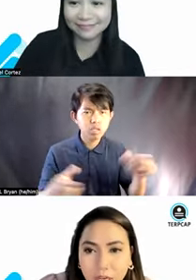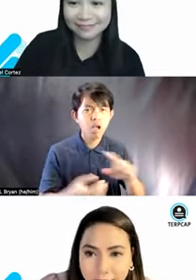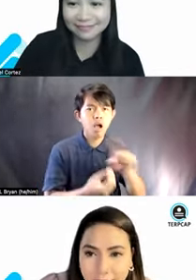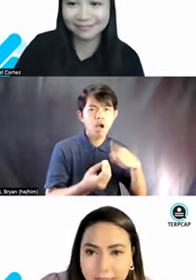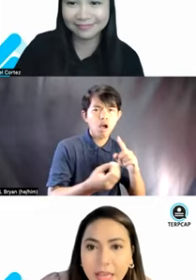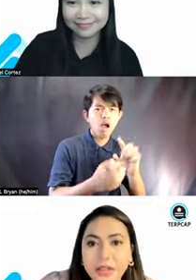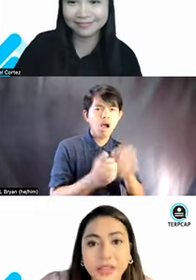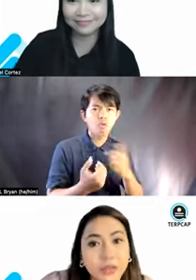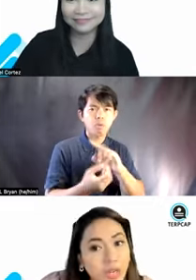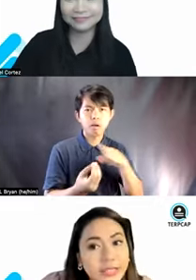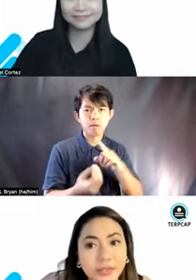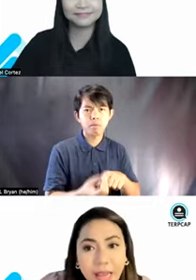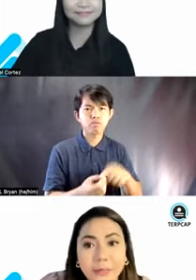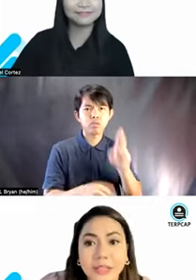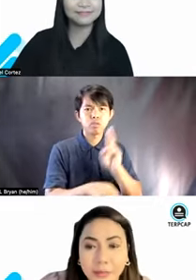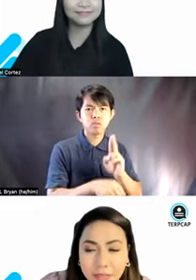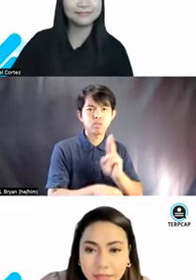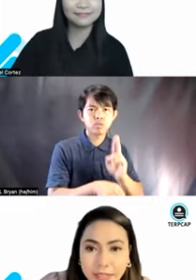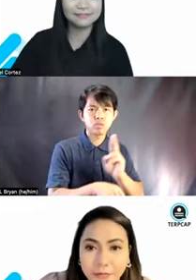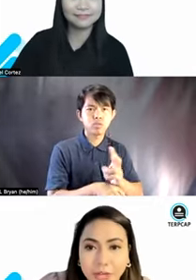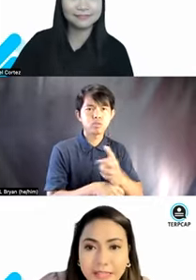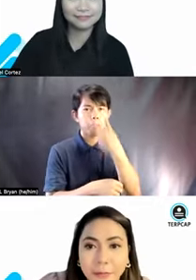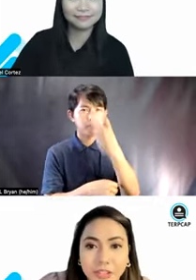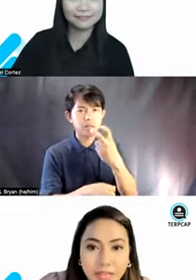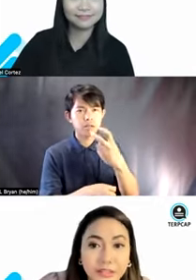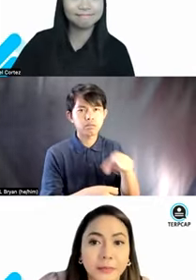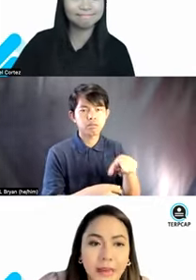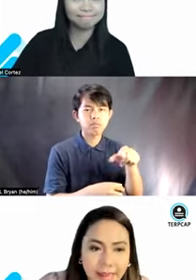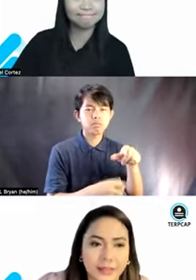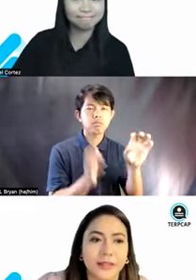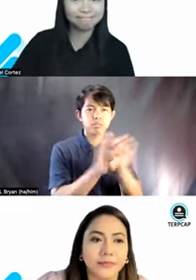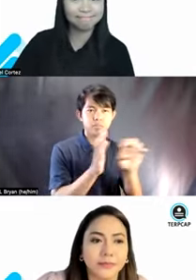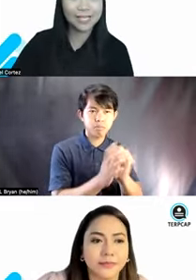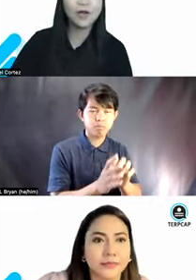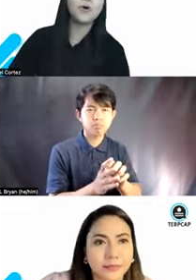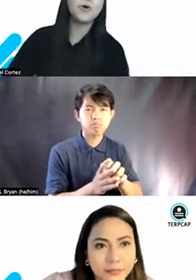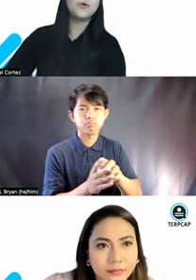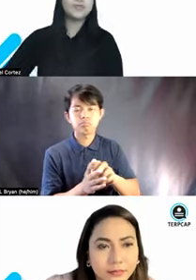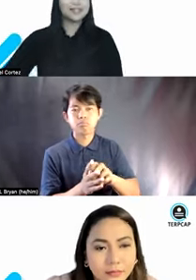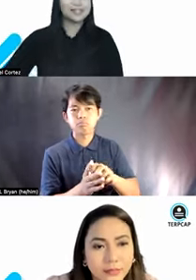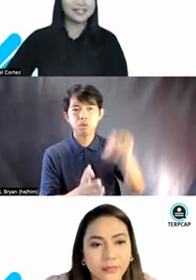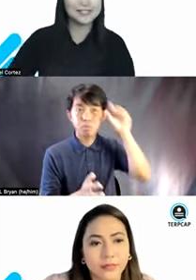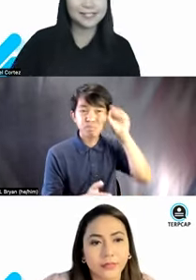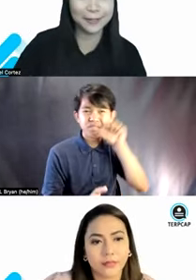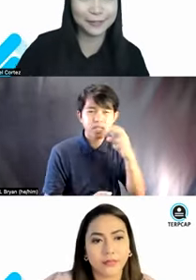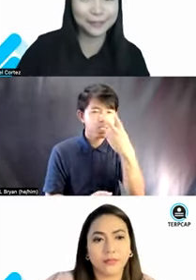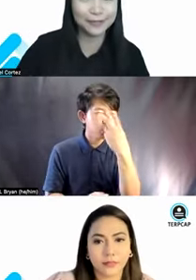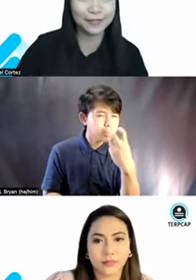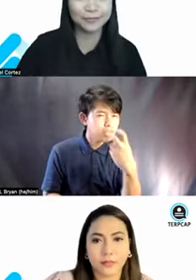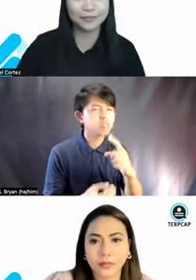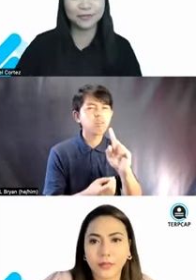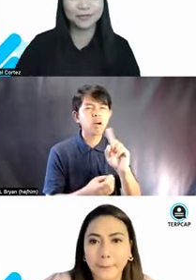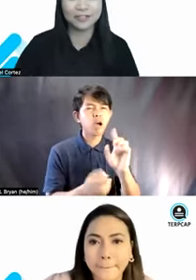and context that do not describe disabilities? For example, gender blind. Oh, yes, yes. Um,